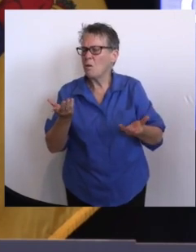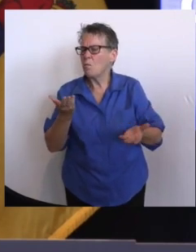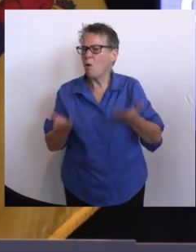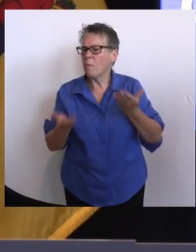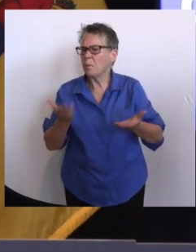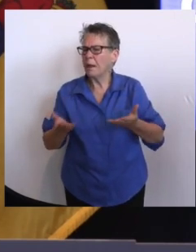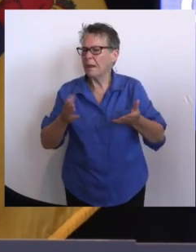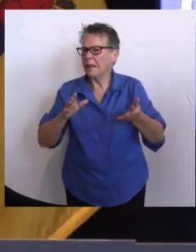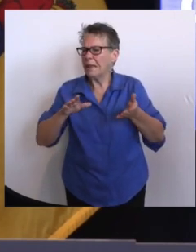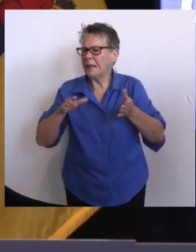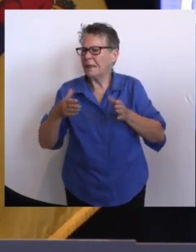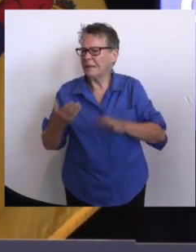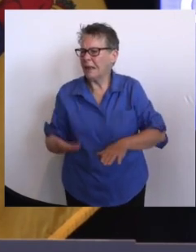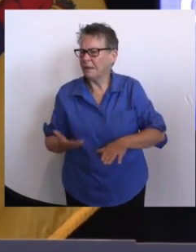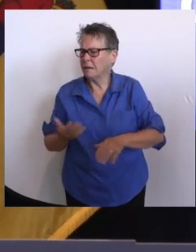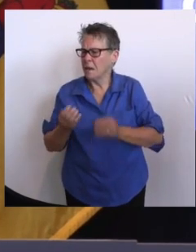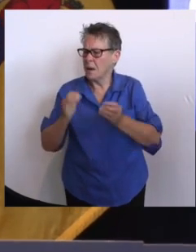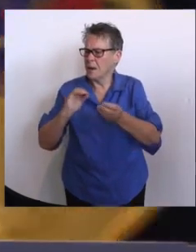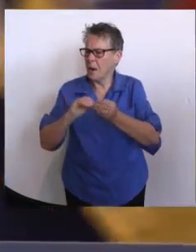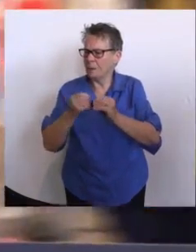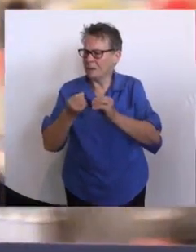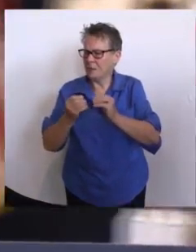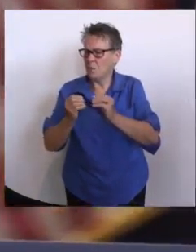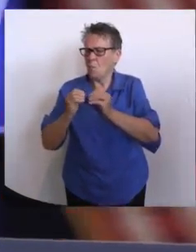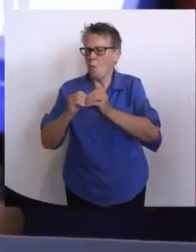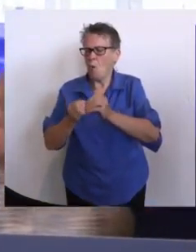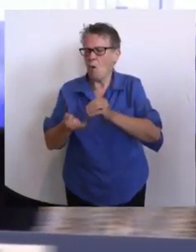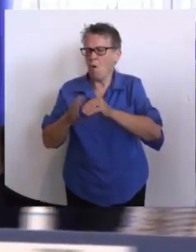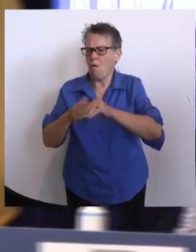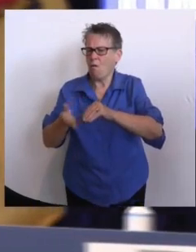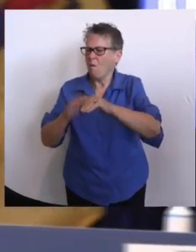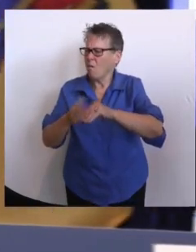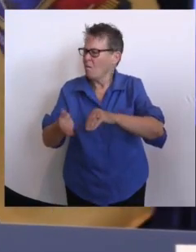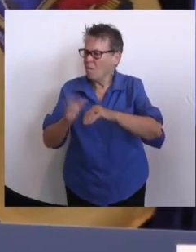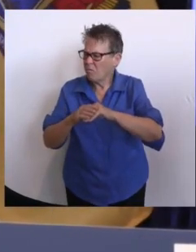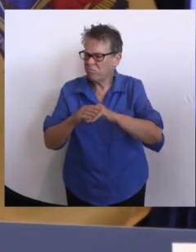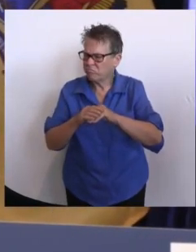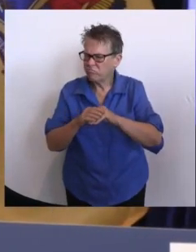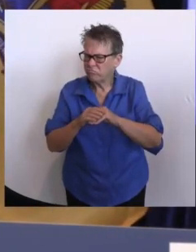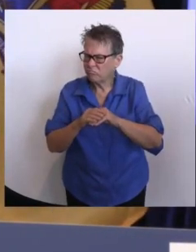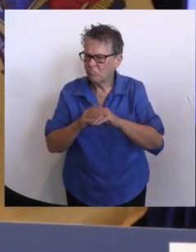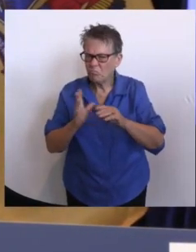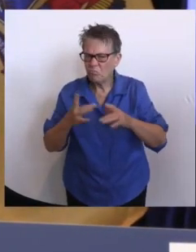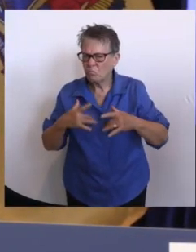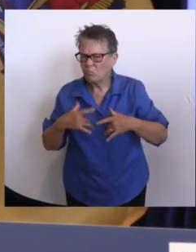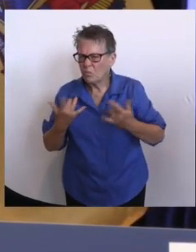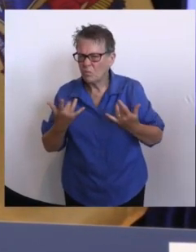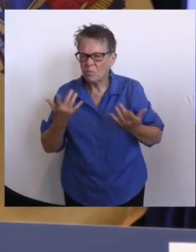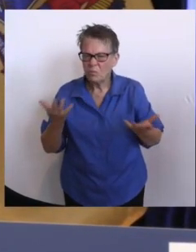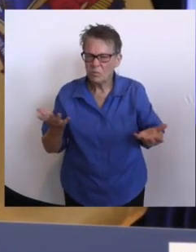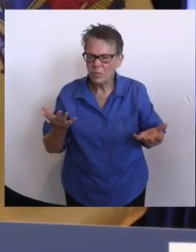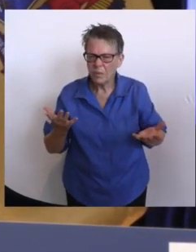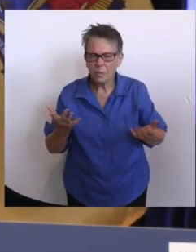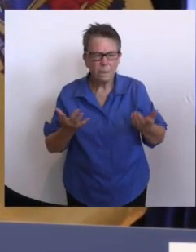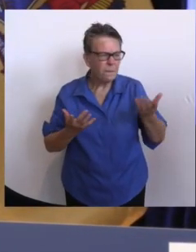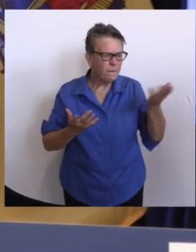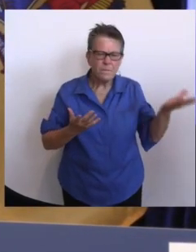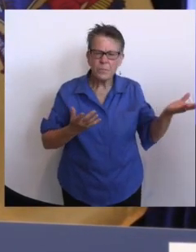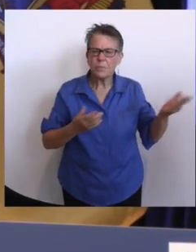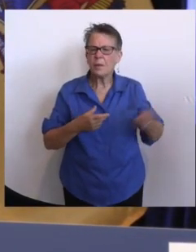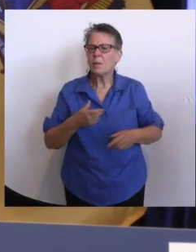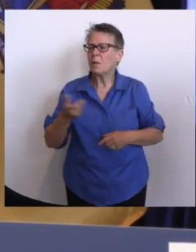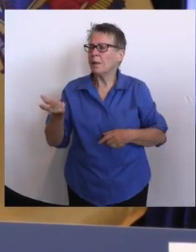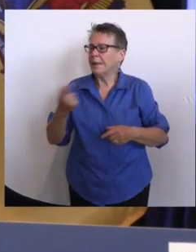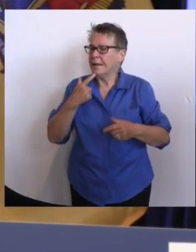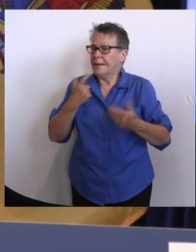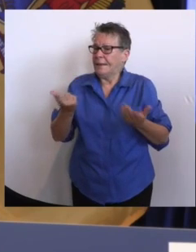past few weeks. Any, any color on that? Good to see you. Thank you. And unfortunately, no, I have to get back to you on that. I have